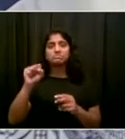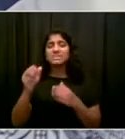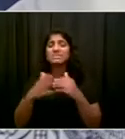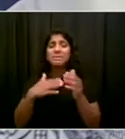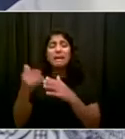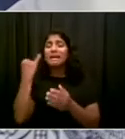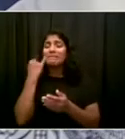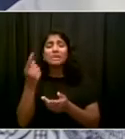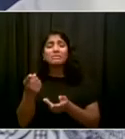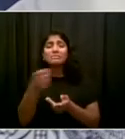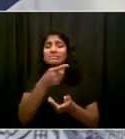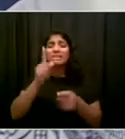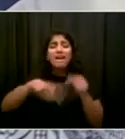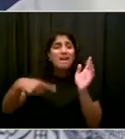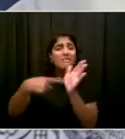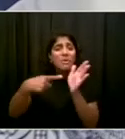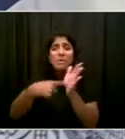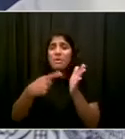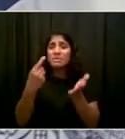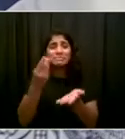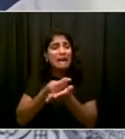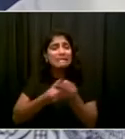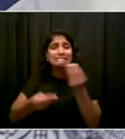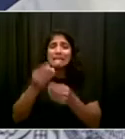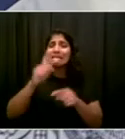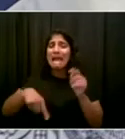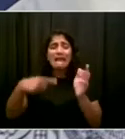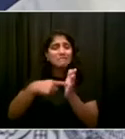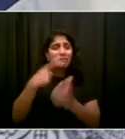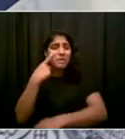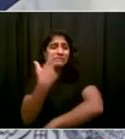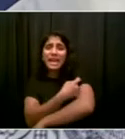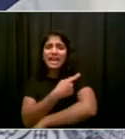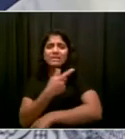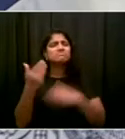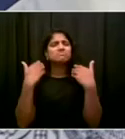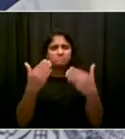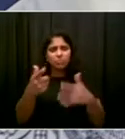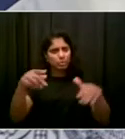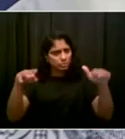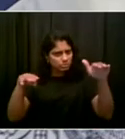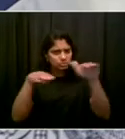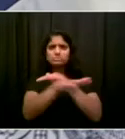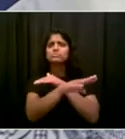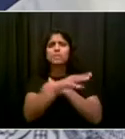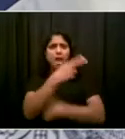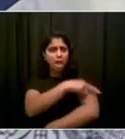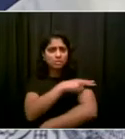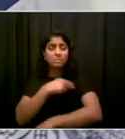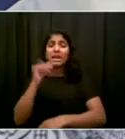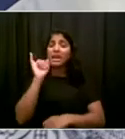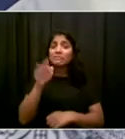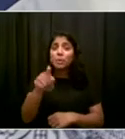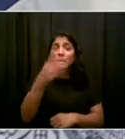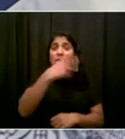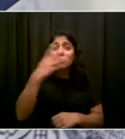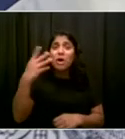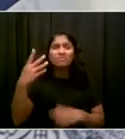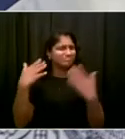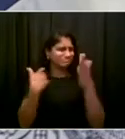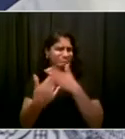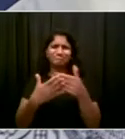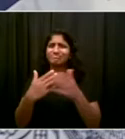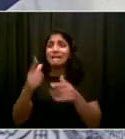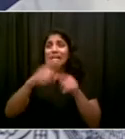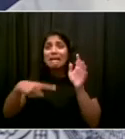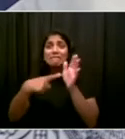know what to do, or doesn't qualify for health insurance, call 311. Just call 311 and we'll sign you up right away for NYC Care through Health and